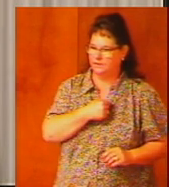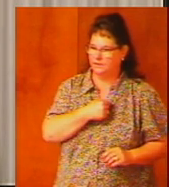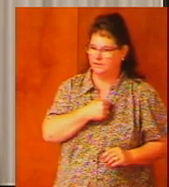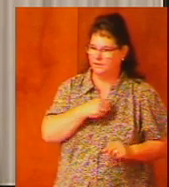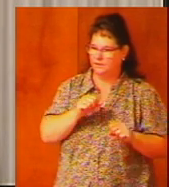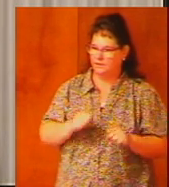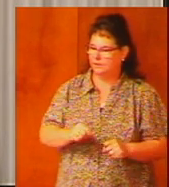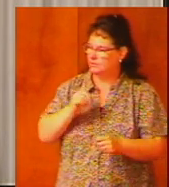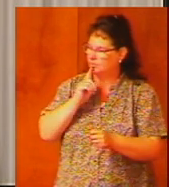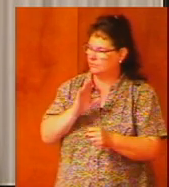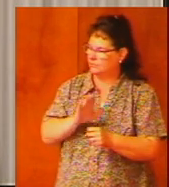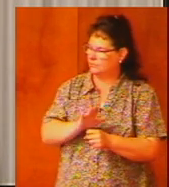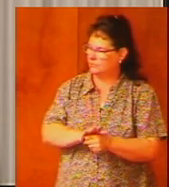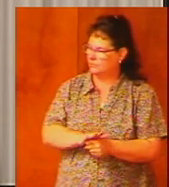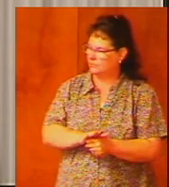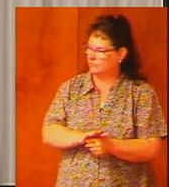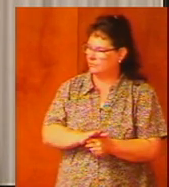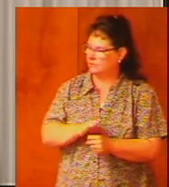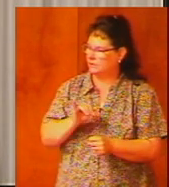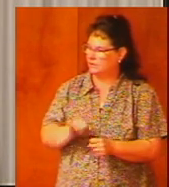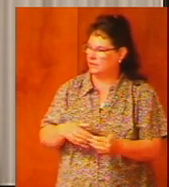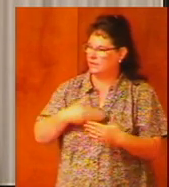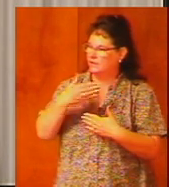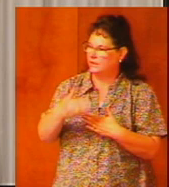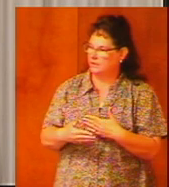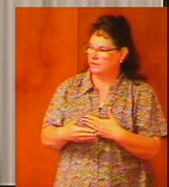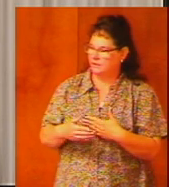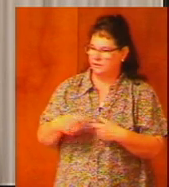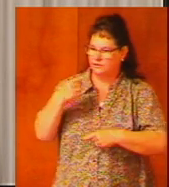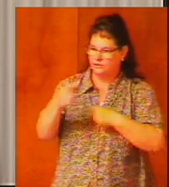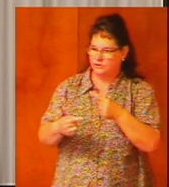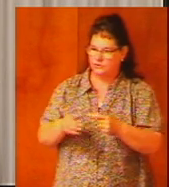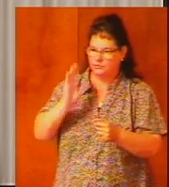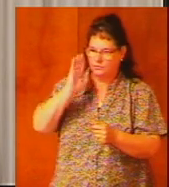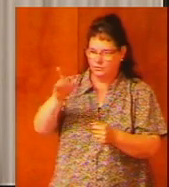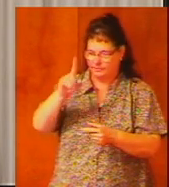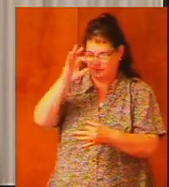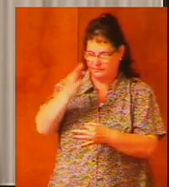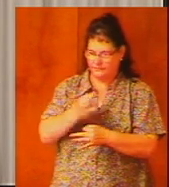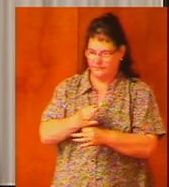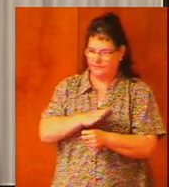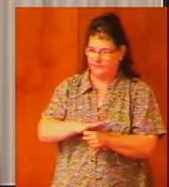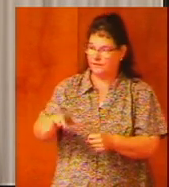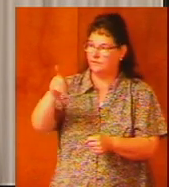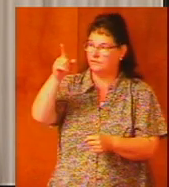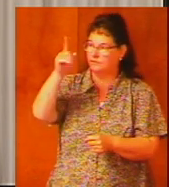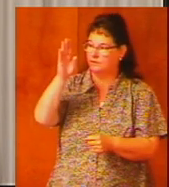guarantee that the next generation will be faithful to God